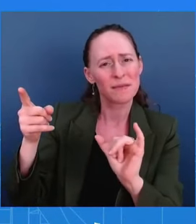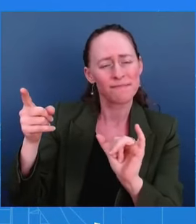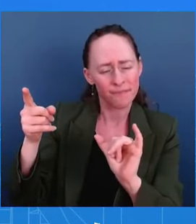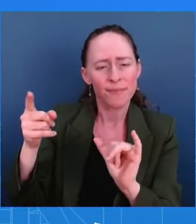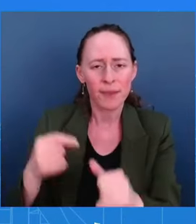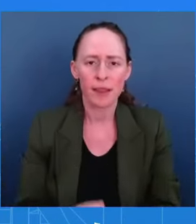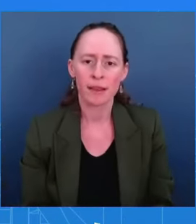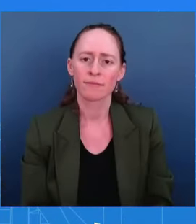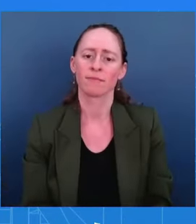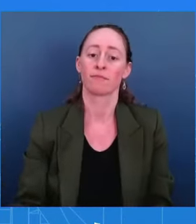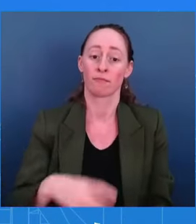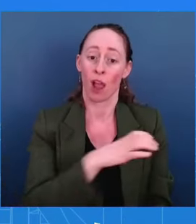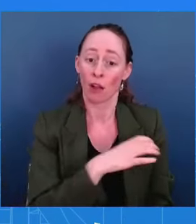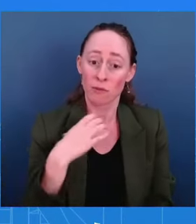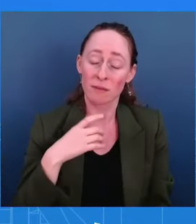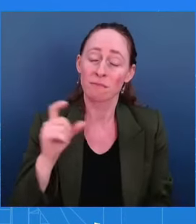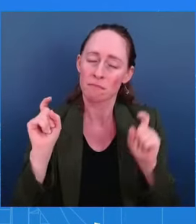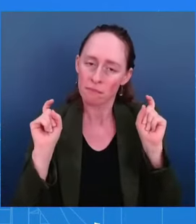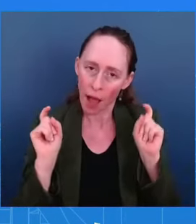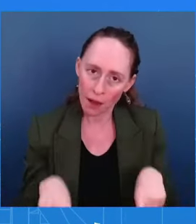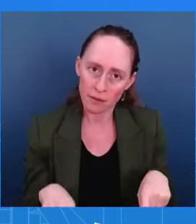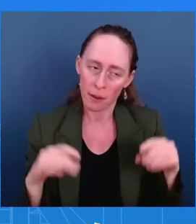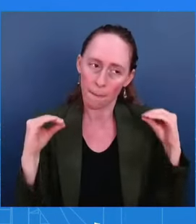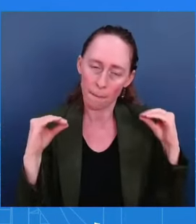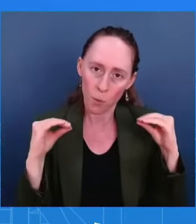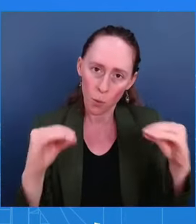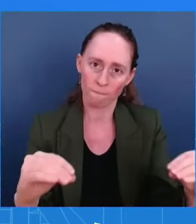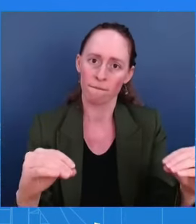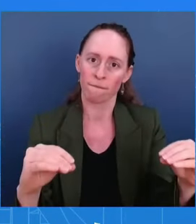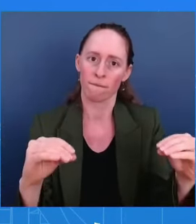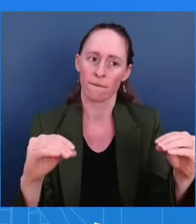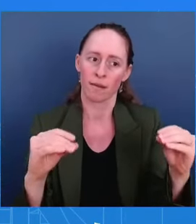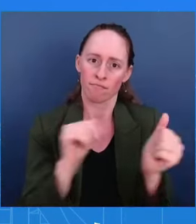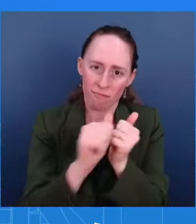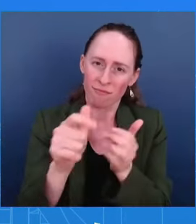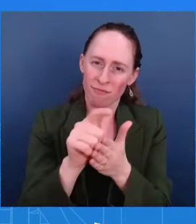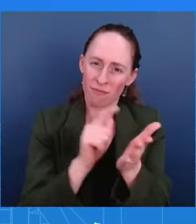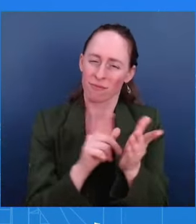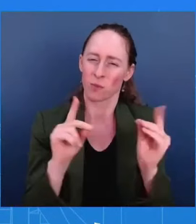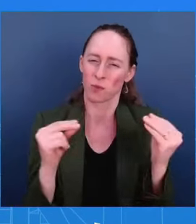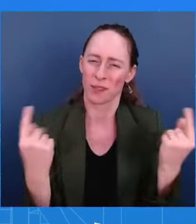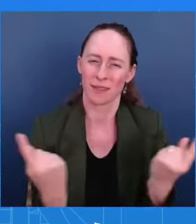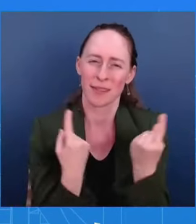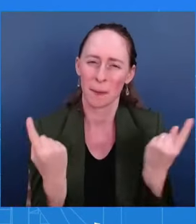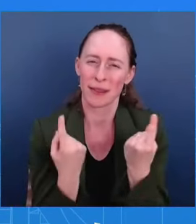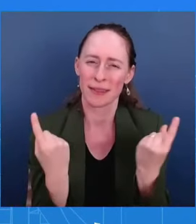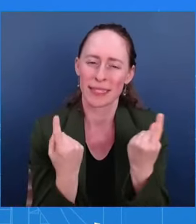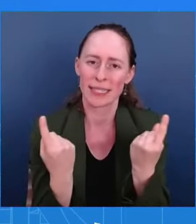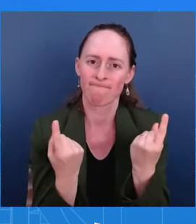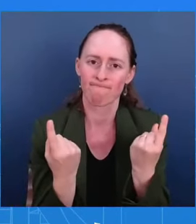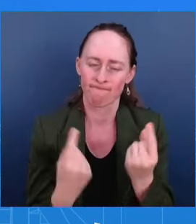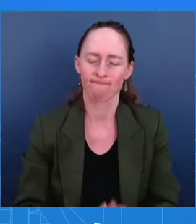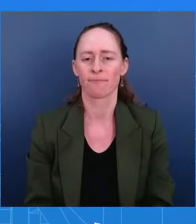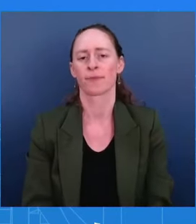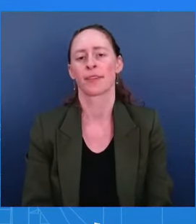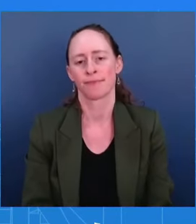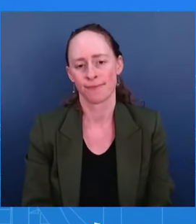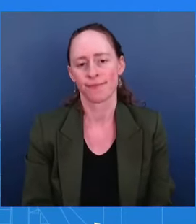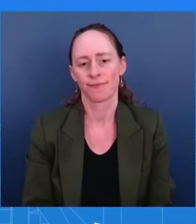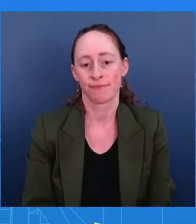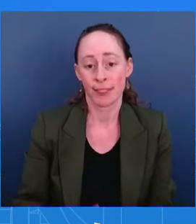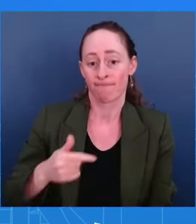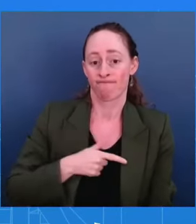Now, turning to my colleague from NSC, who's here to discuss the latest Biden-Harris administration actions